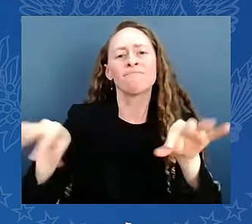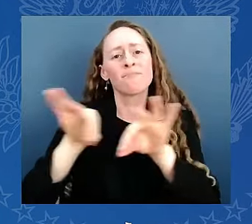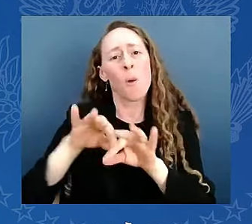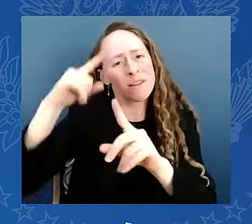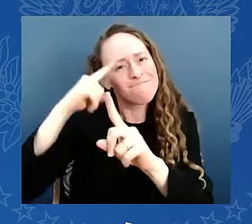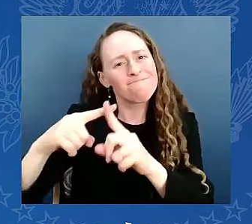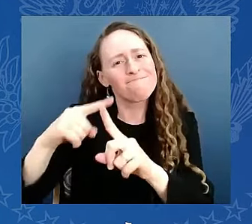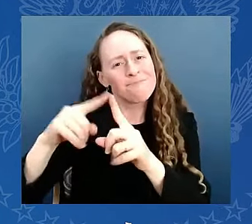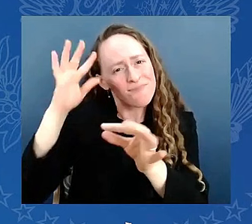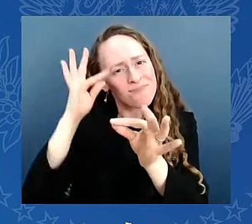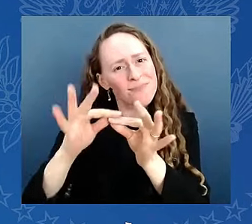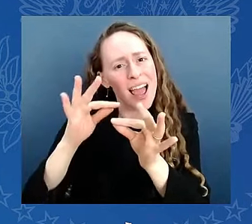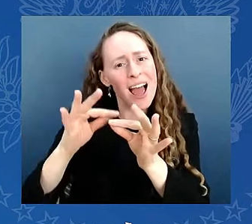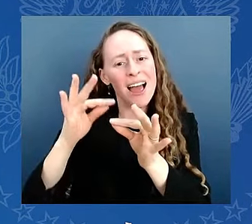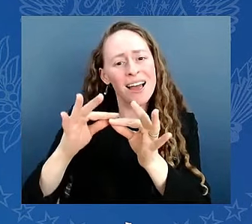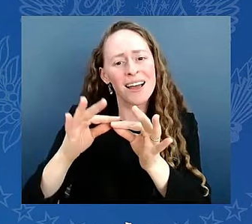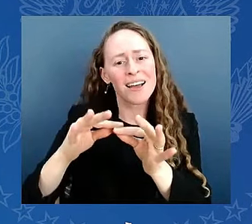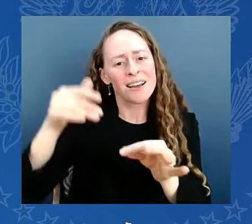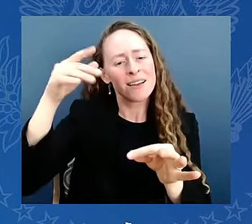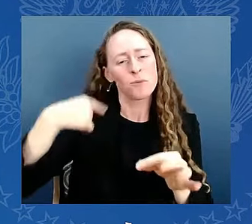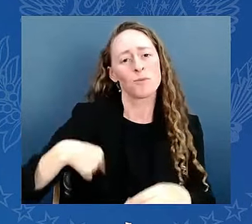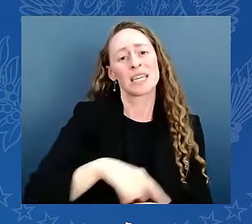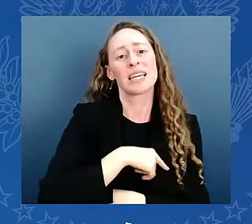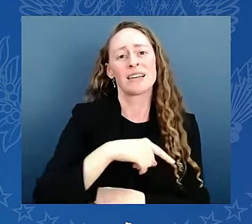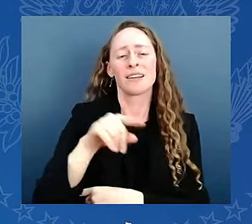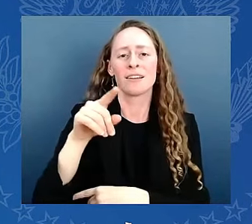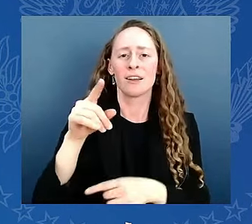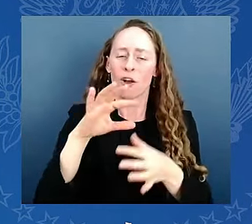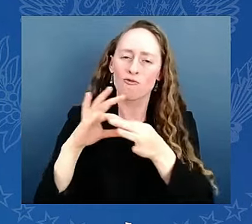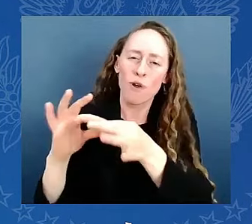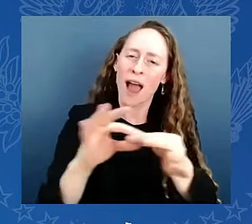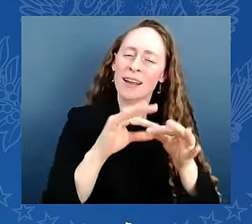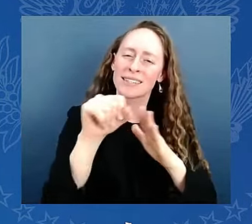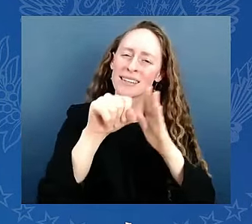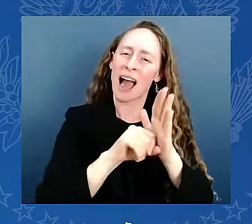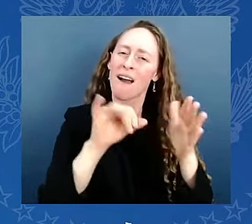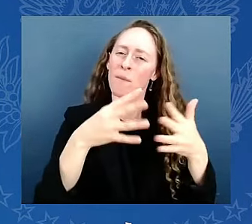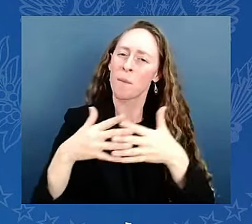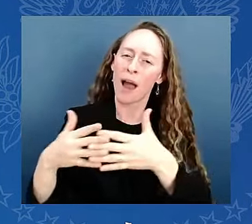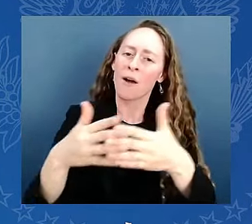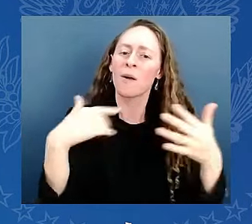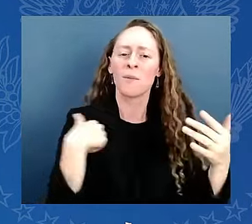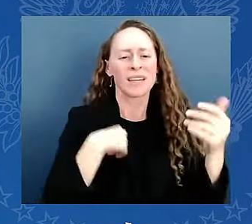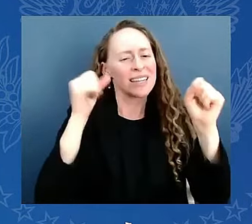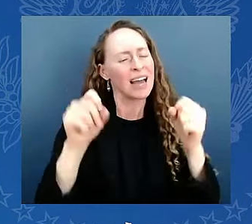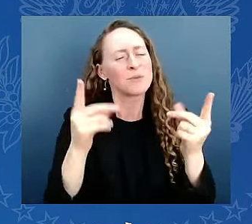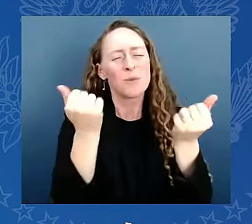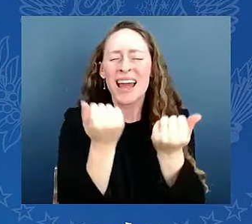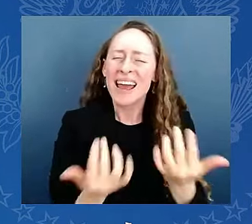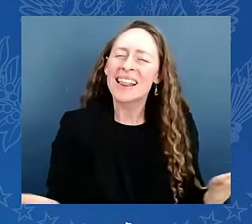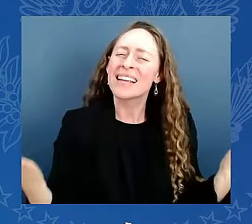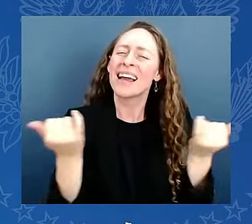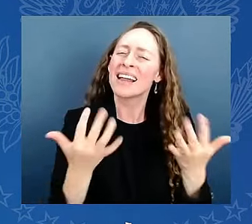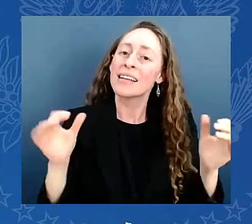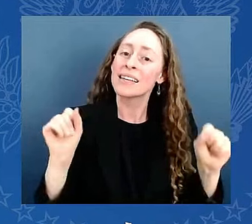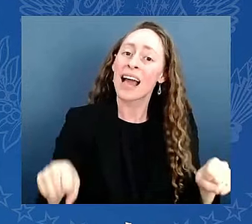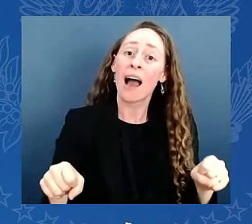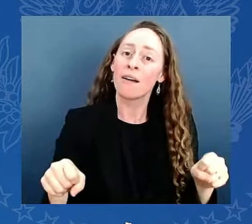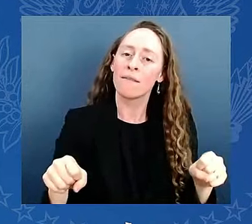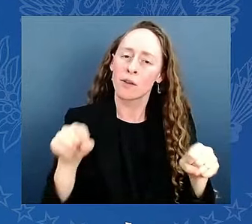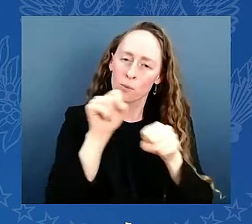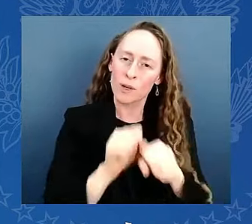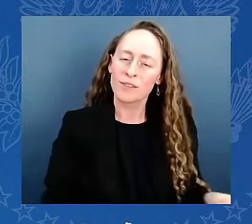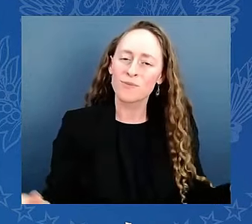nothing, nothing beyond our capacity when we do it together. So let's act together, preserve our